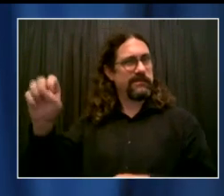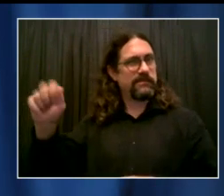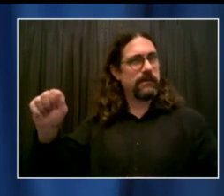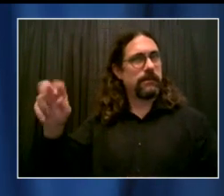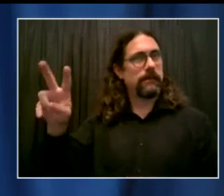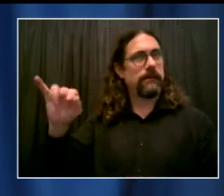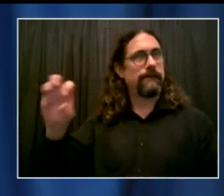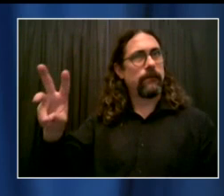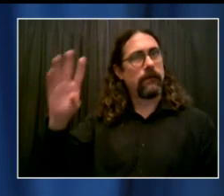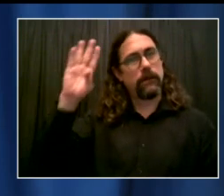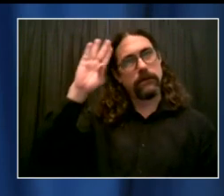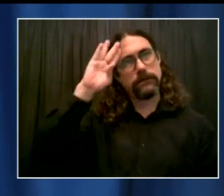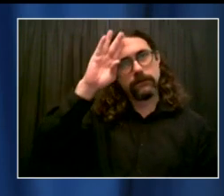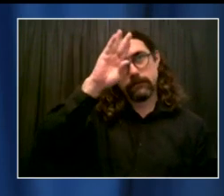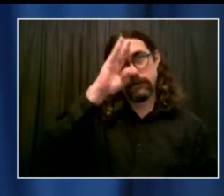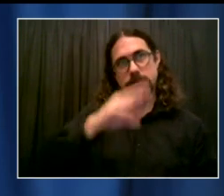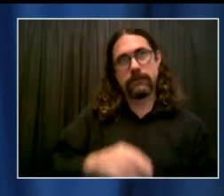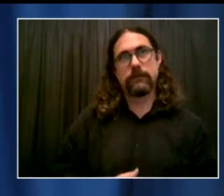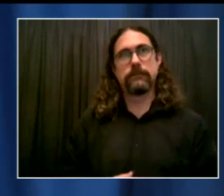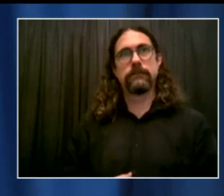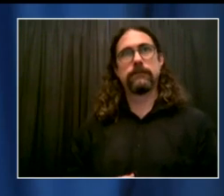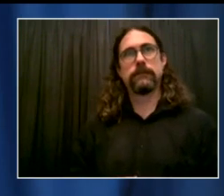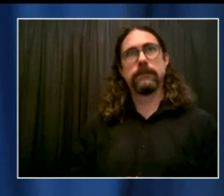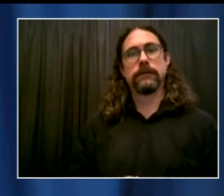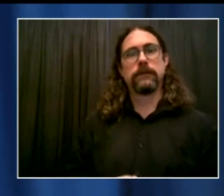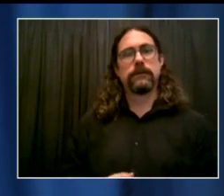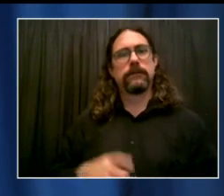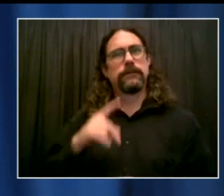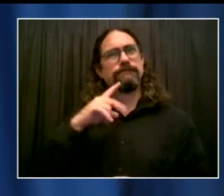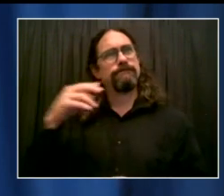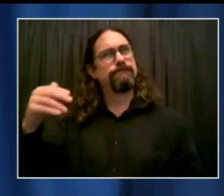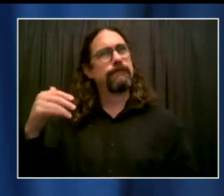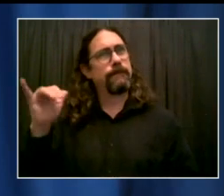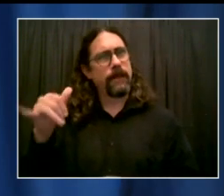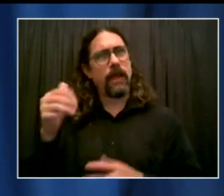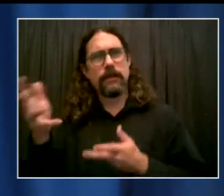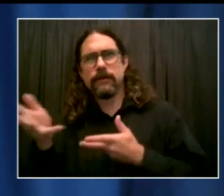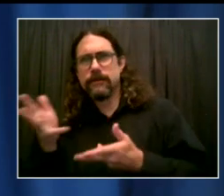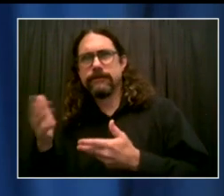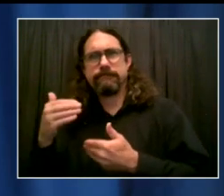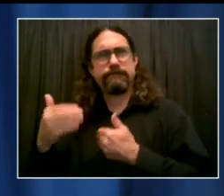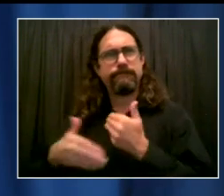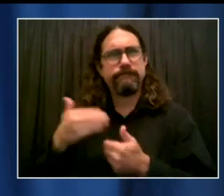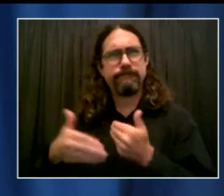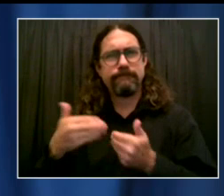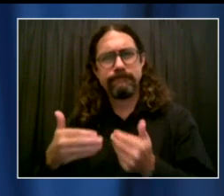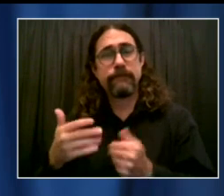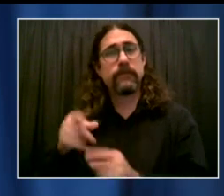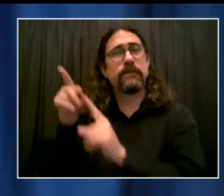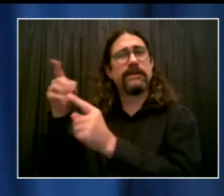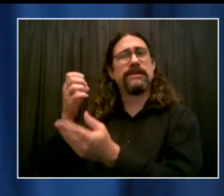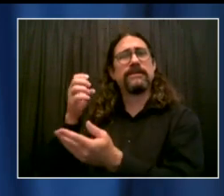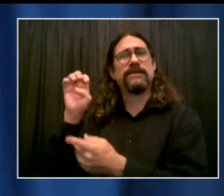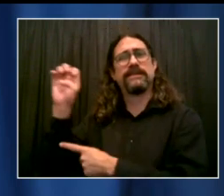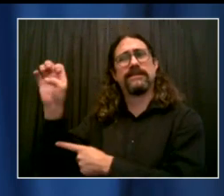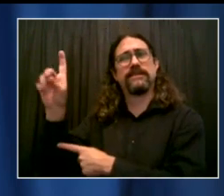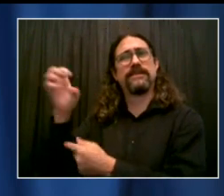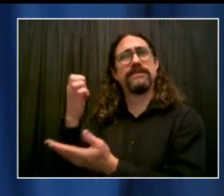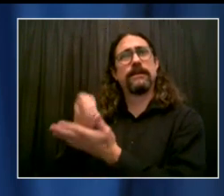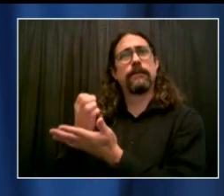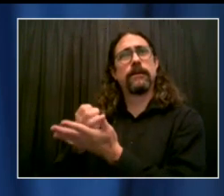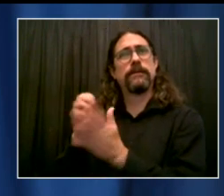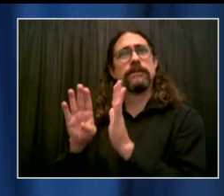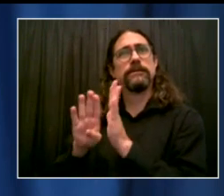came back with a product that I wasn't particularly thrilled with, a little too much housing and not enough health and wellness. But we are going to fulfill that